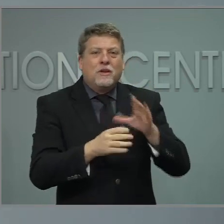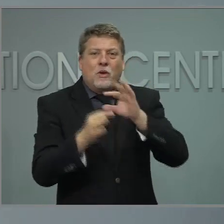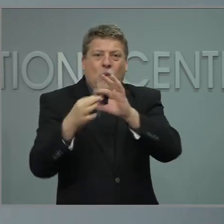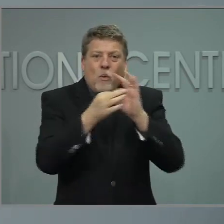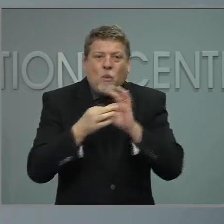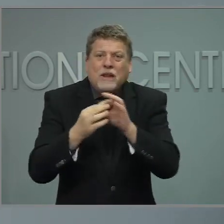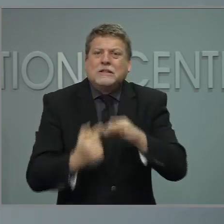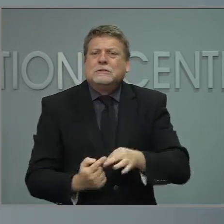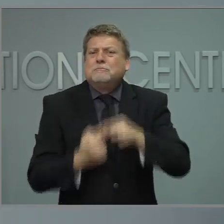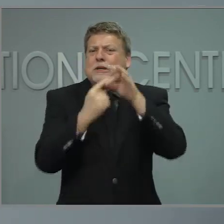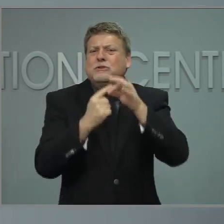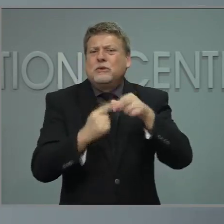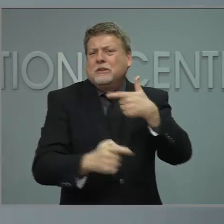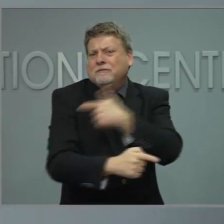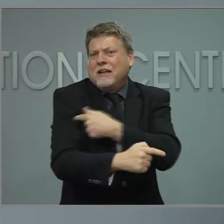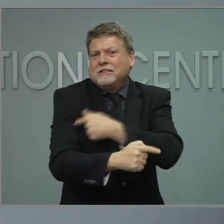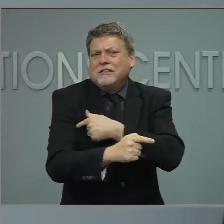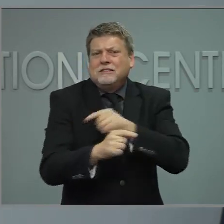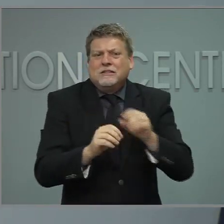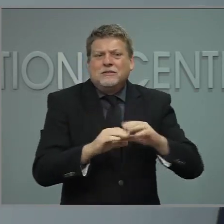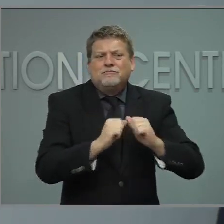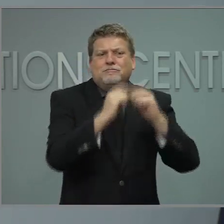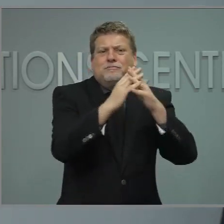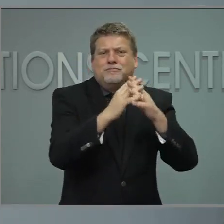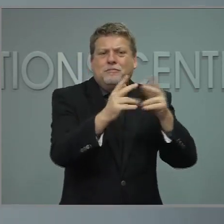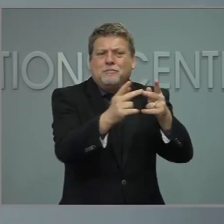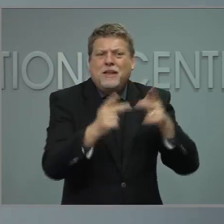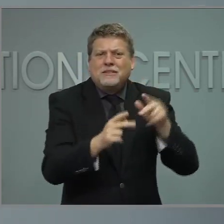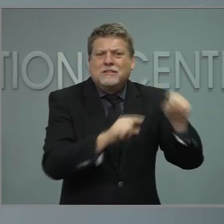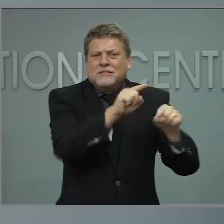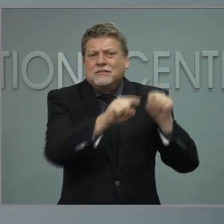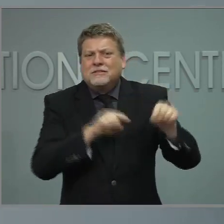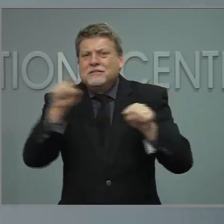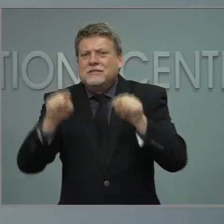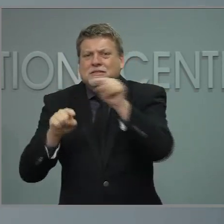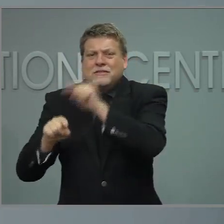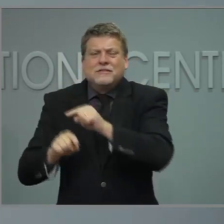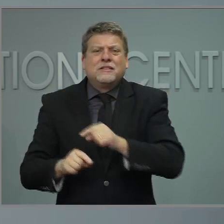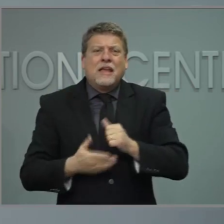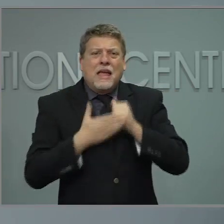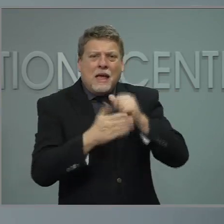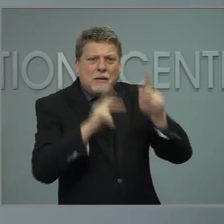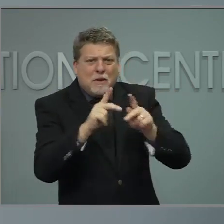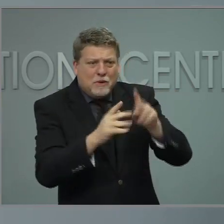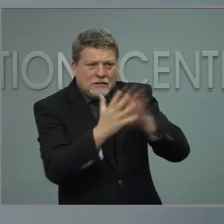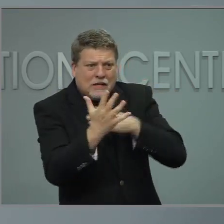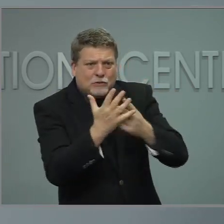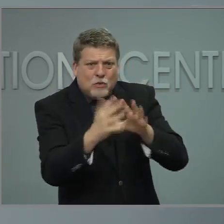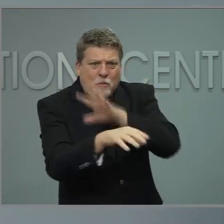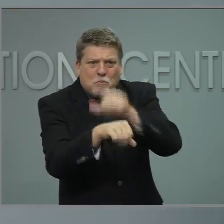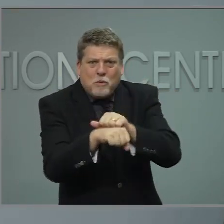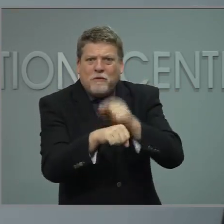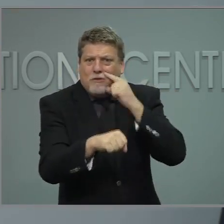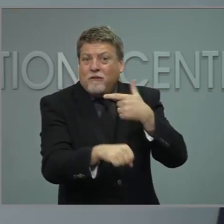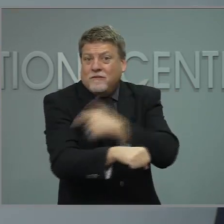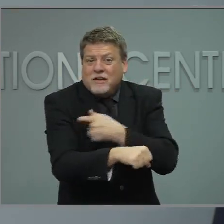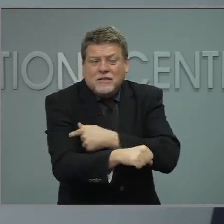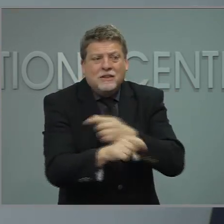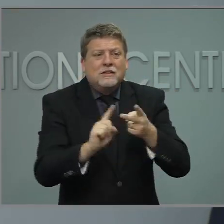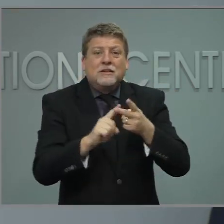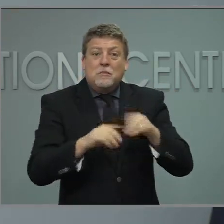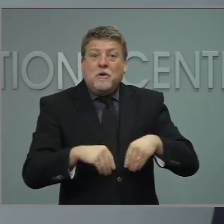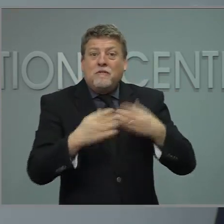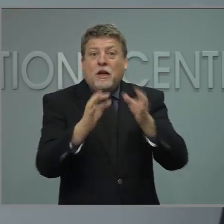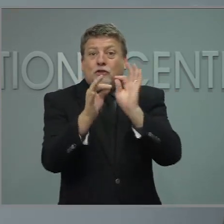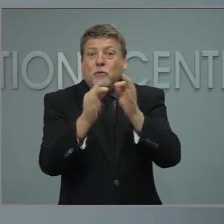at trusted and accessible locations, helping people schedule and get to vaccine appointments, providing on-site translation